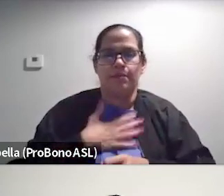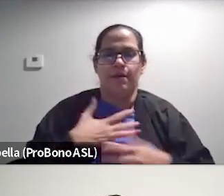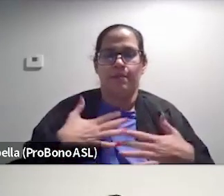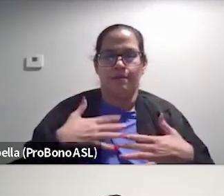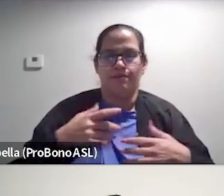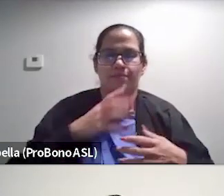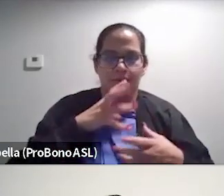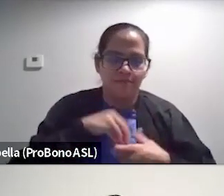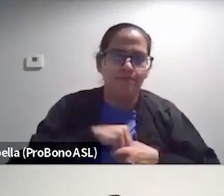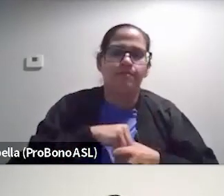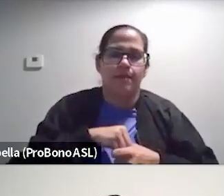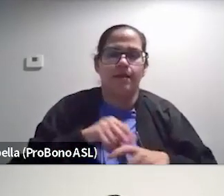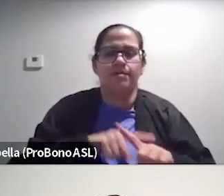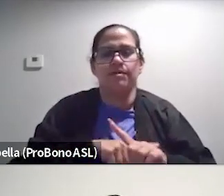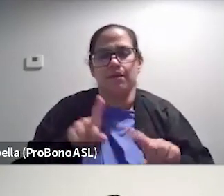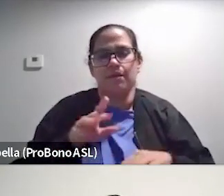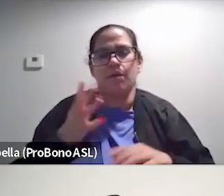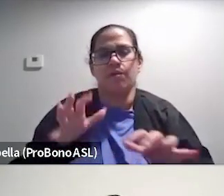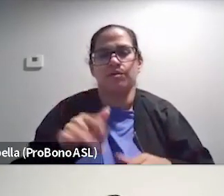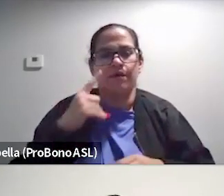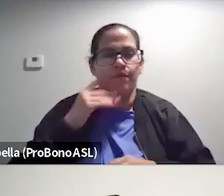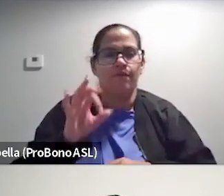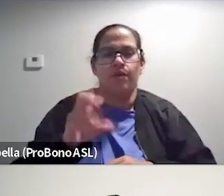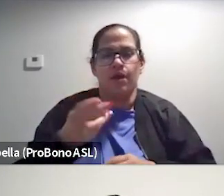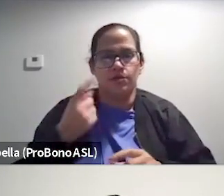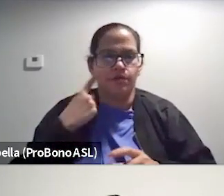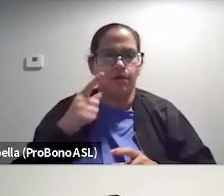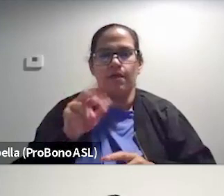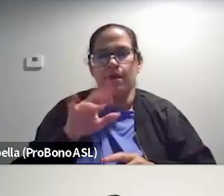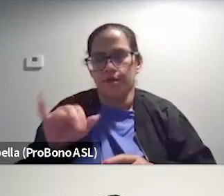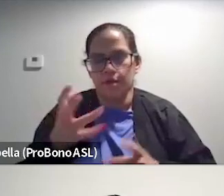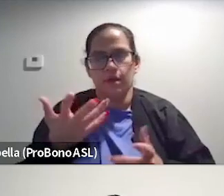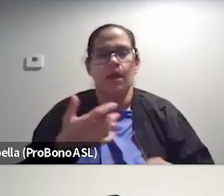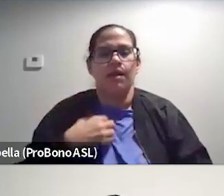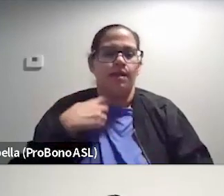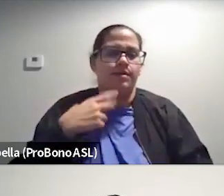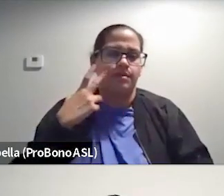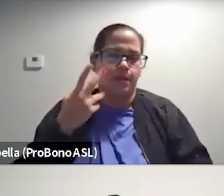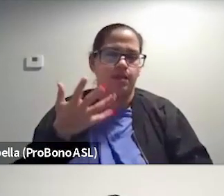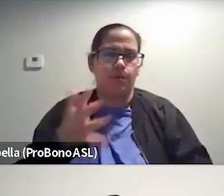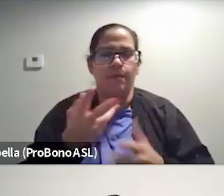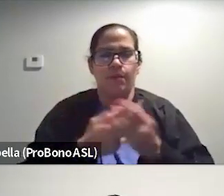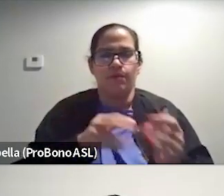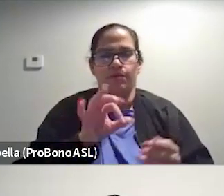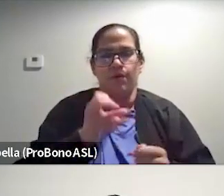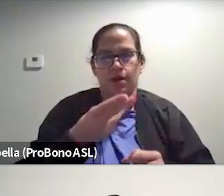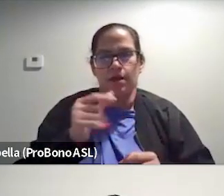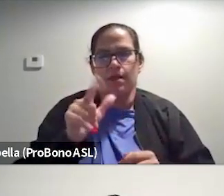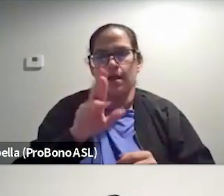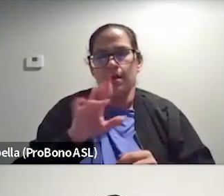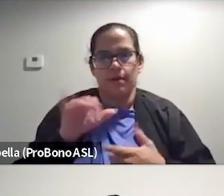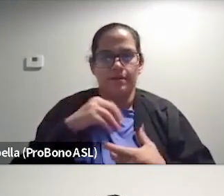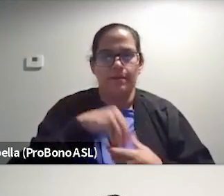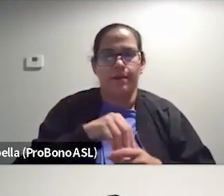is very different than what does that for fresh or even for Larry. I see the way that both Larry and fresh are talking as embodiment